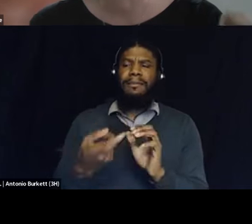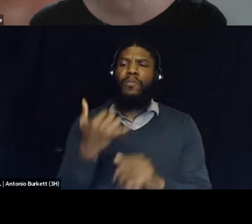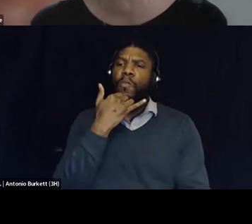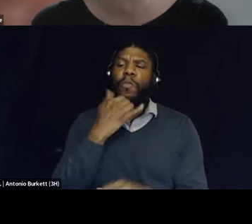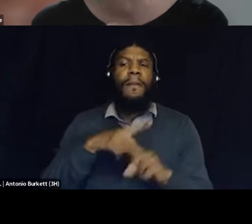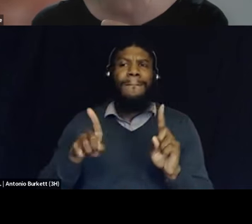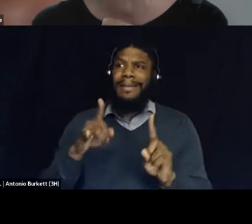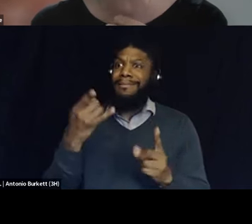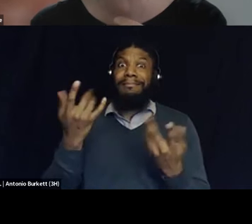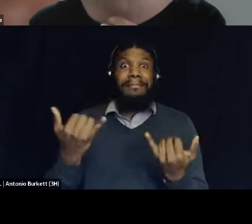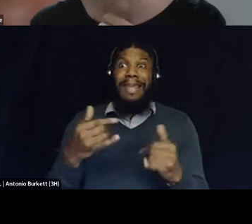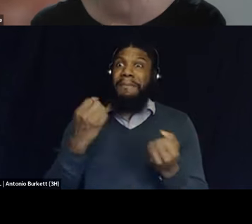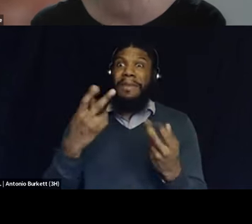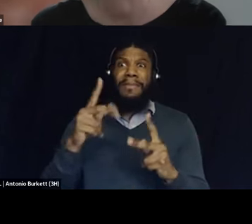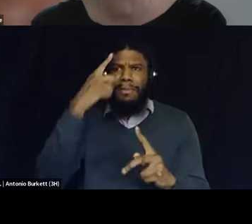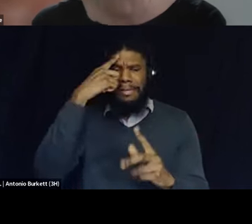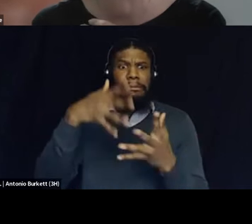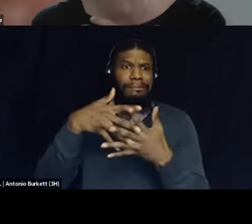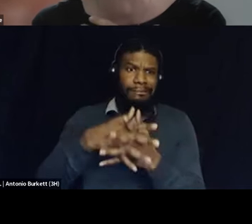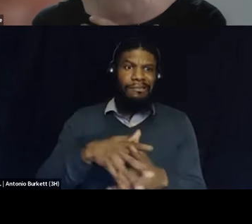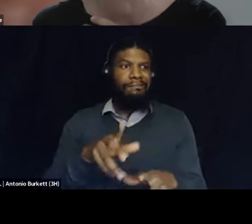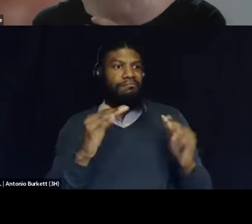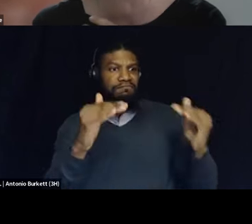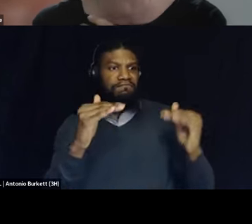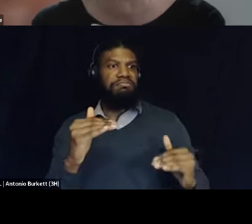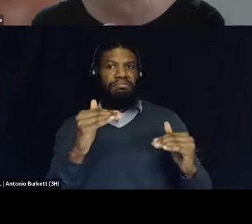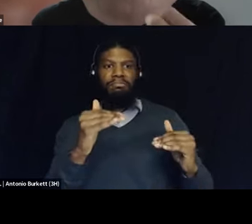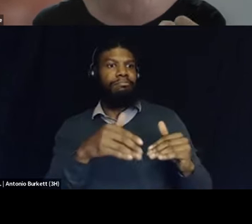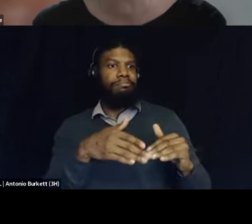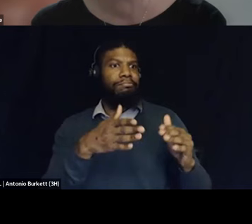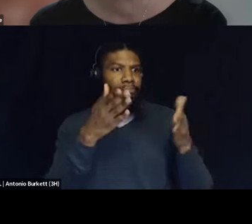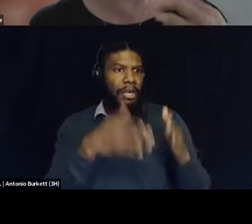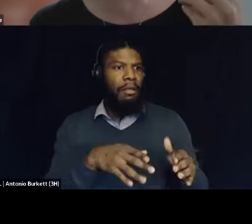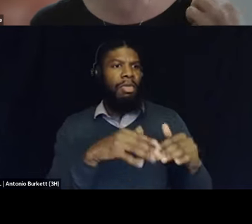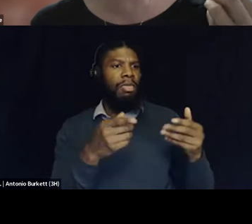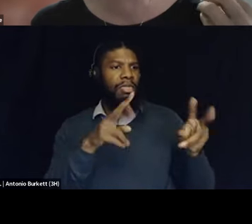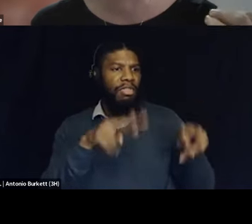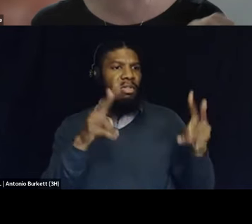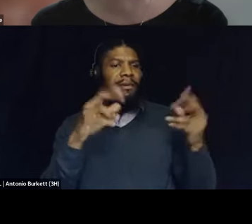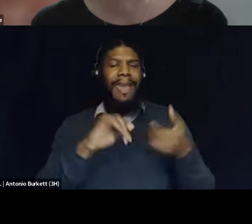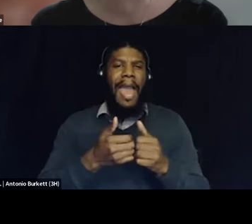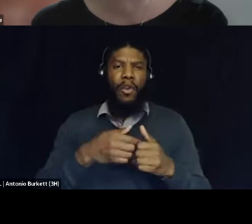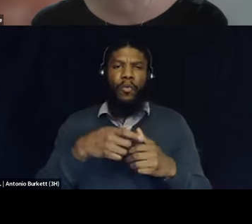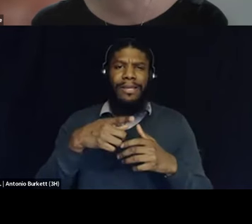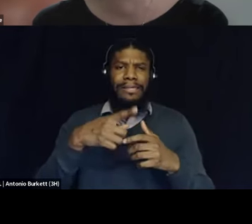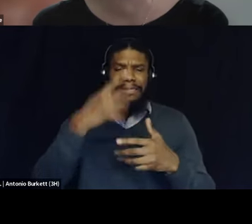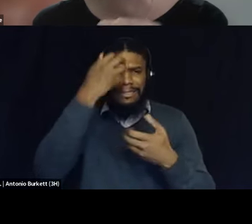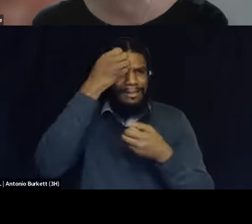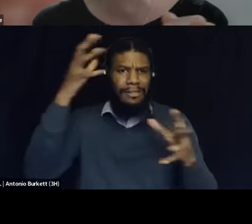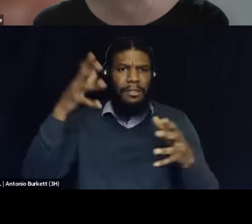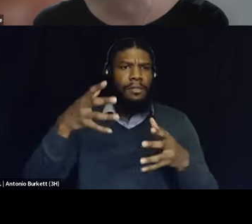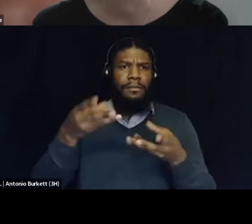people's thinking at this point i'm going to come to you first on this hasita because i know it shows up a lot within the conversations around immigration